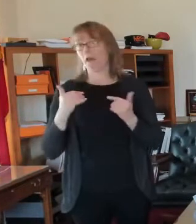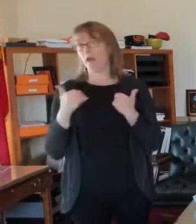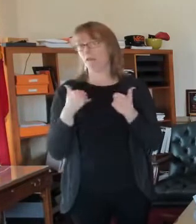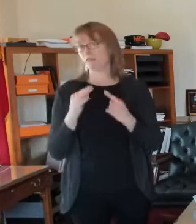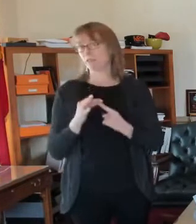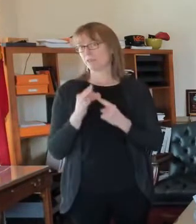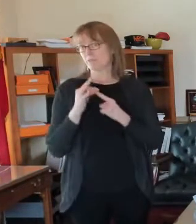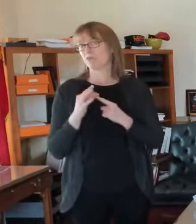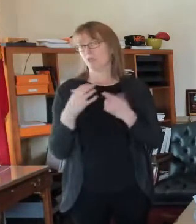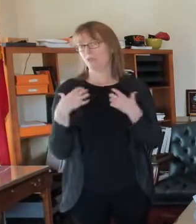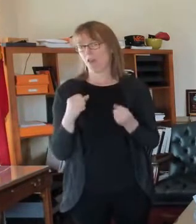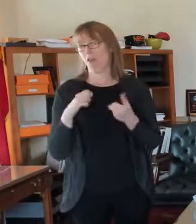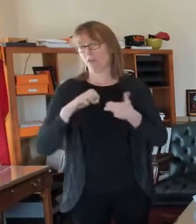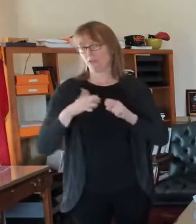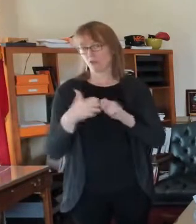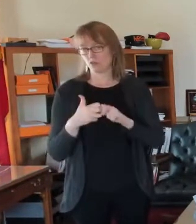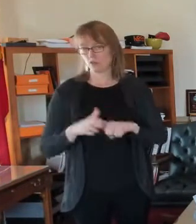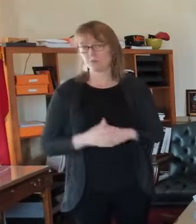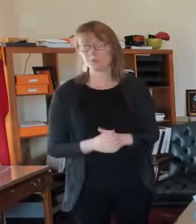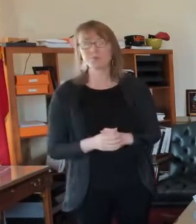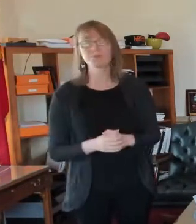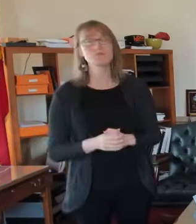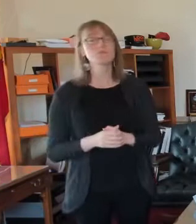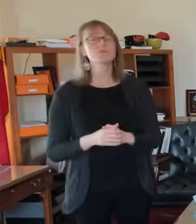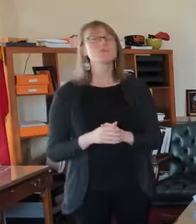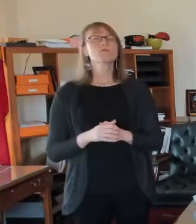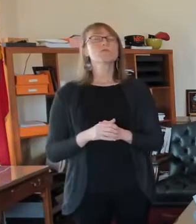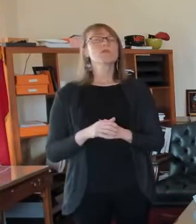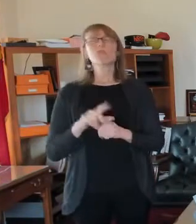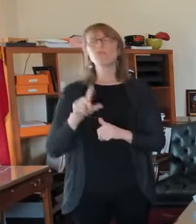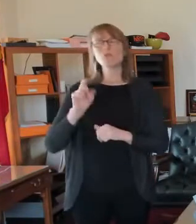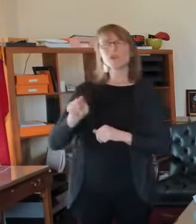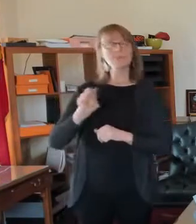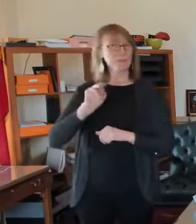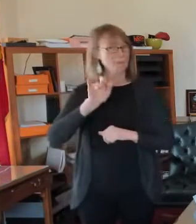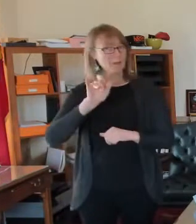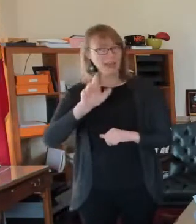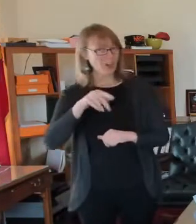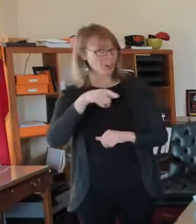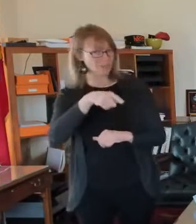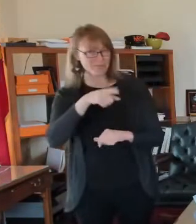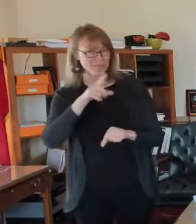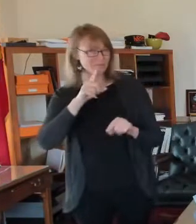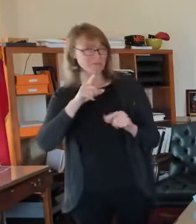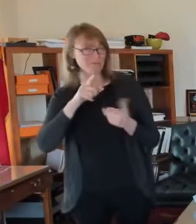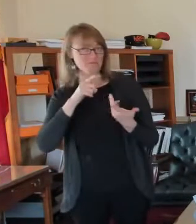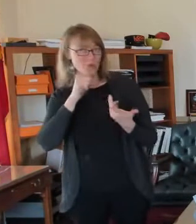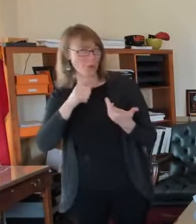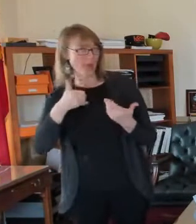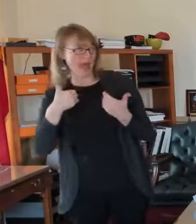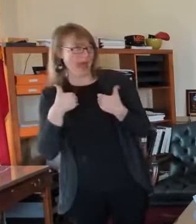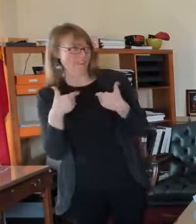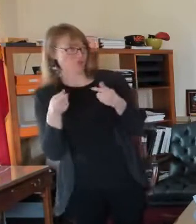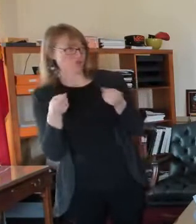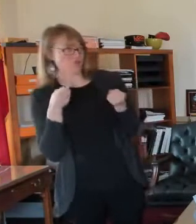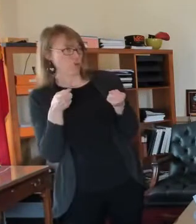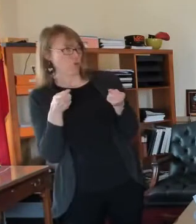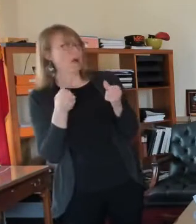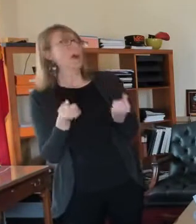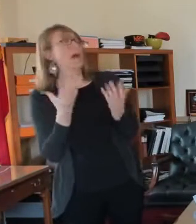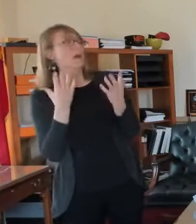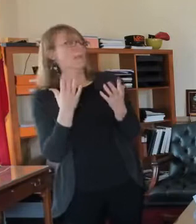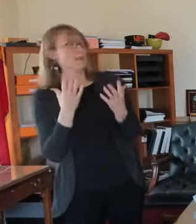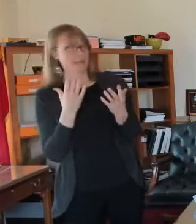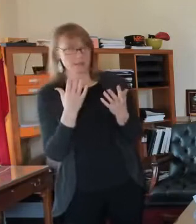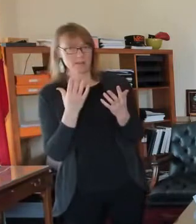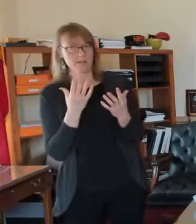does not have control over the number of doses the city receives, which has been extremely limited? It is true that I don't have control